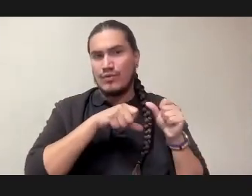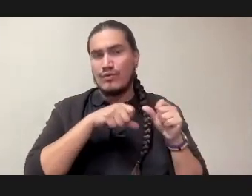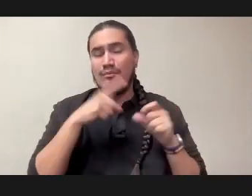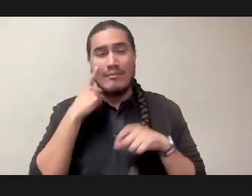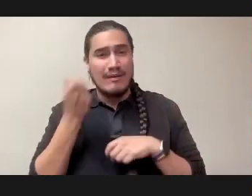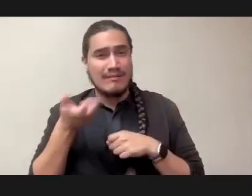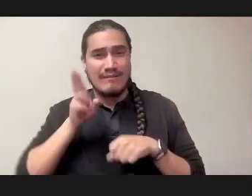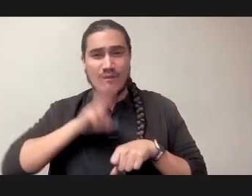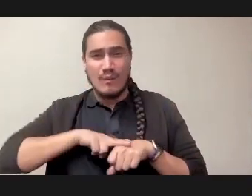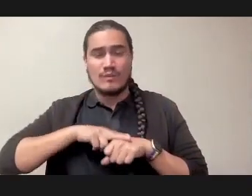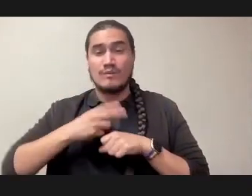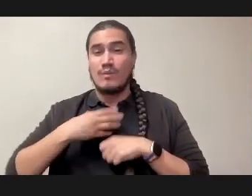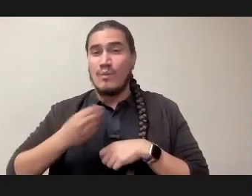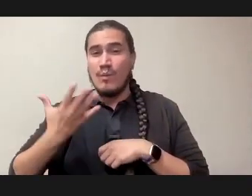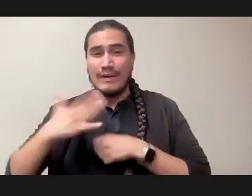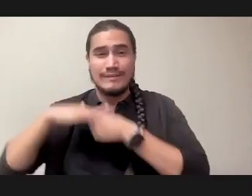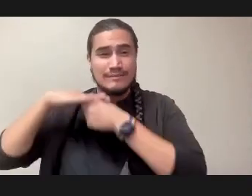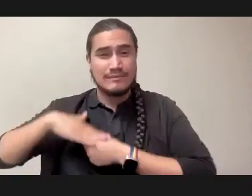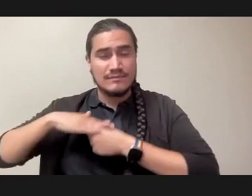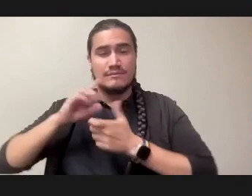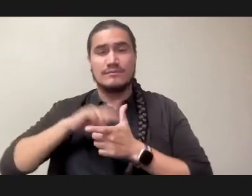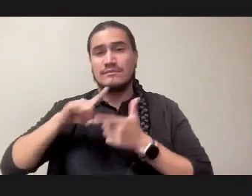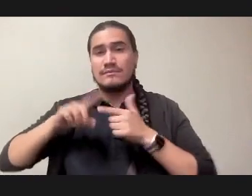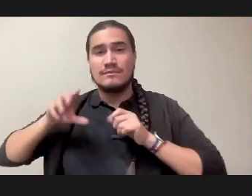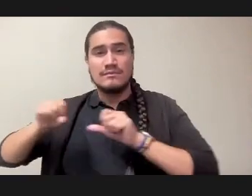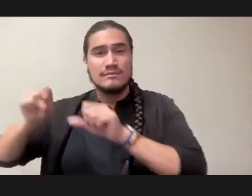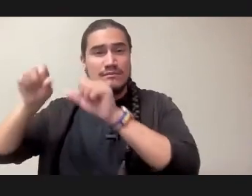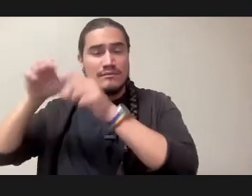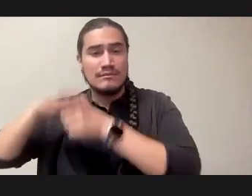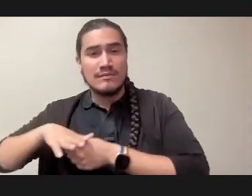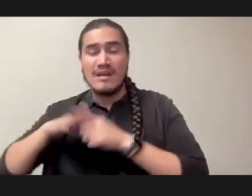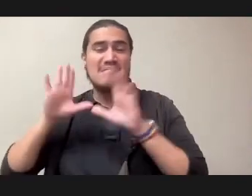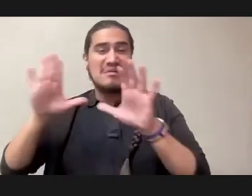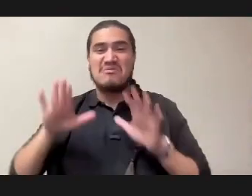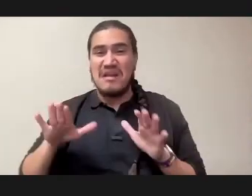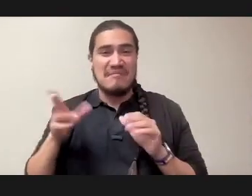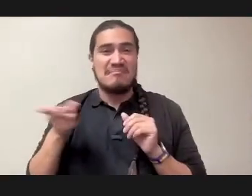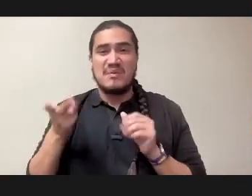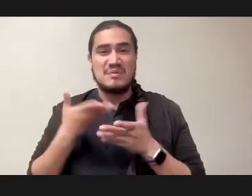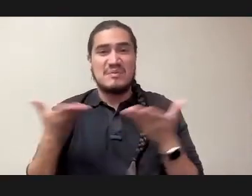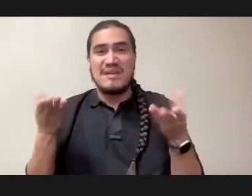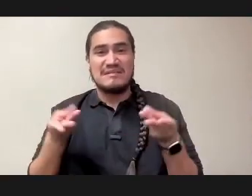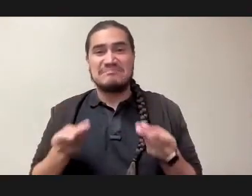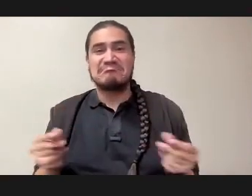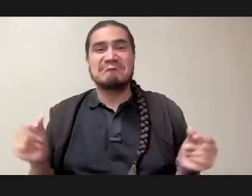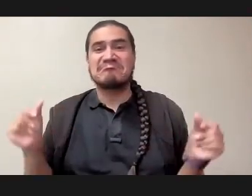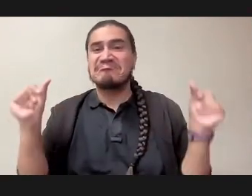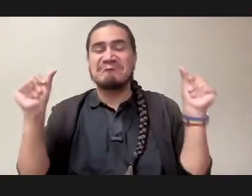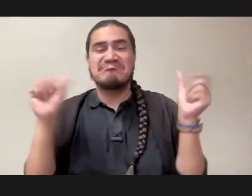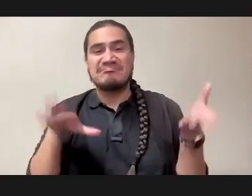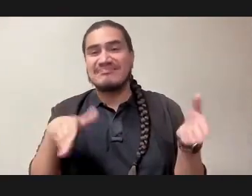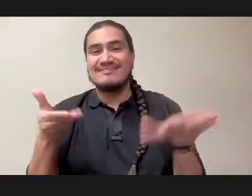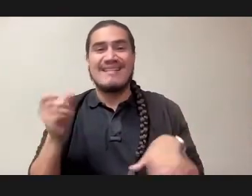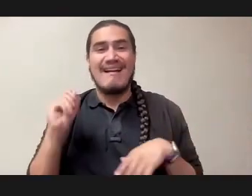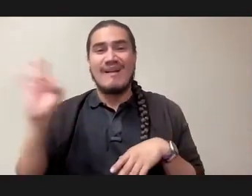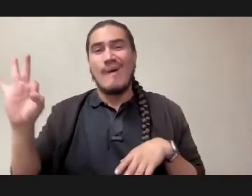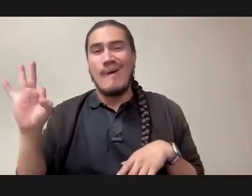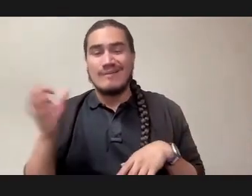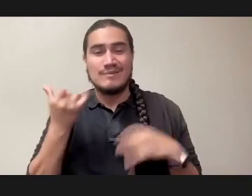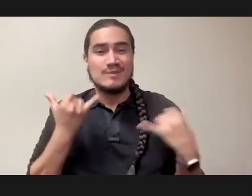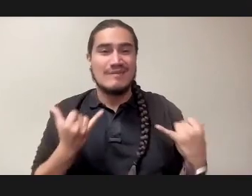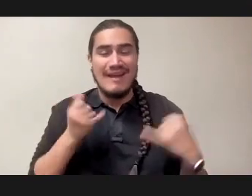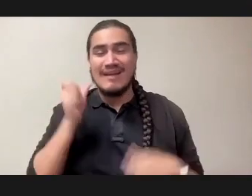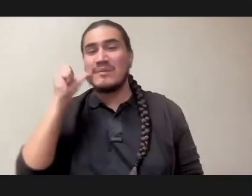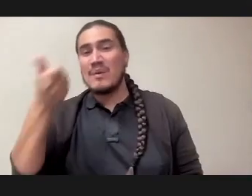and settler colonialism, it would be great if they died off today, right? Tomorrow, whenever. But we still